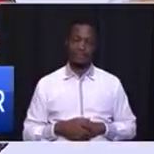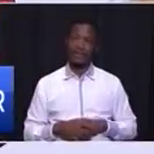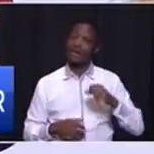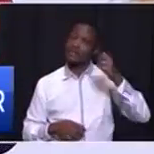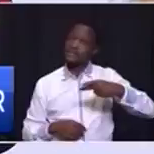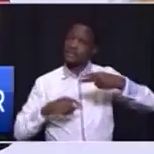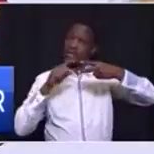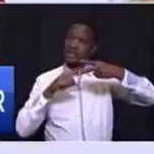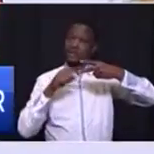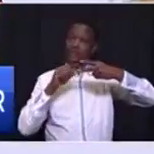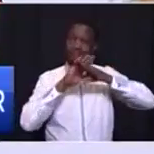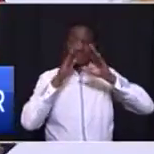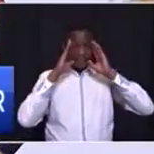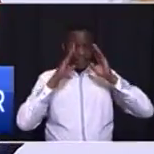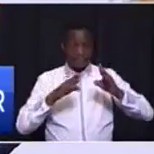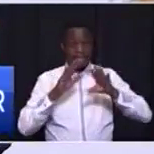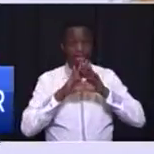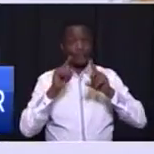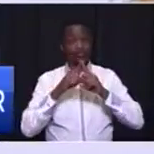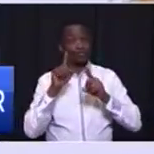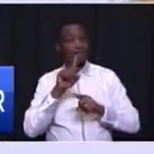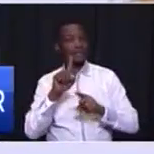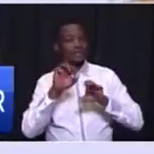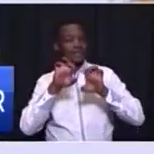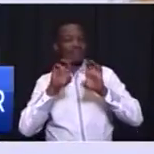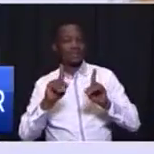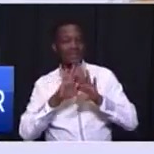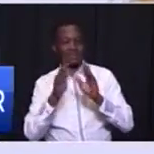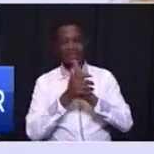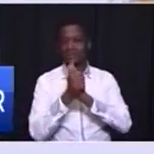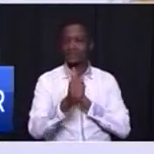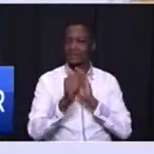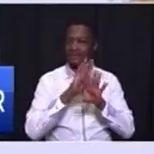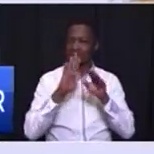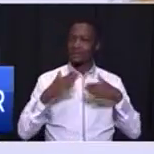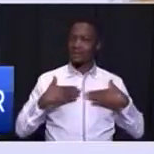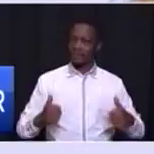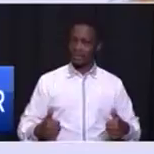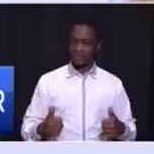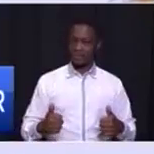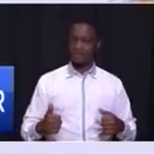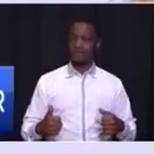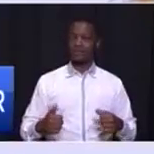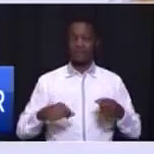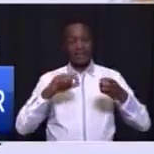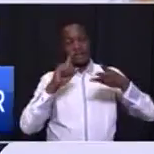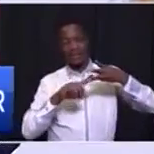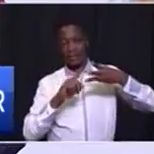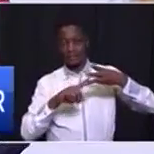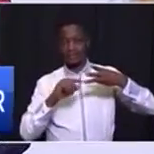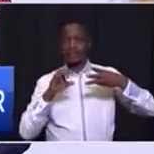we will pay particular attention to education skills and health. Thirdly,